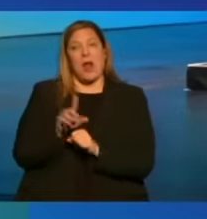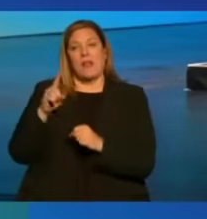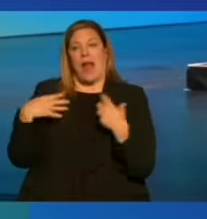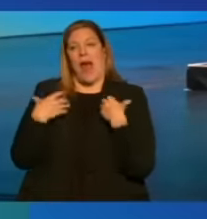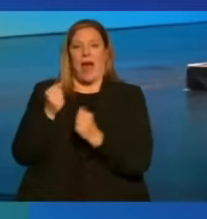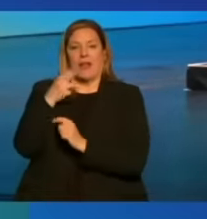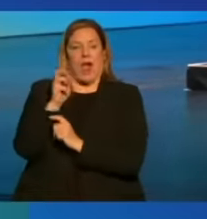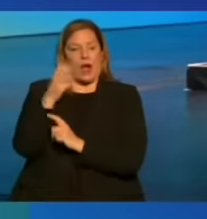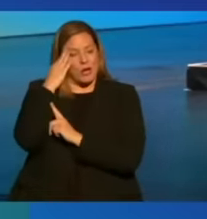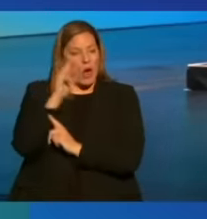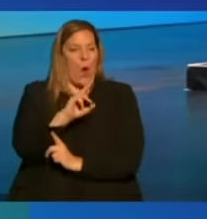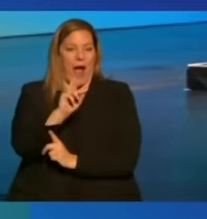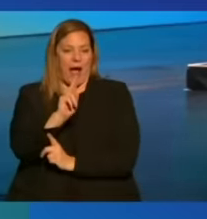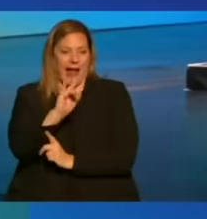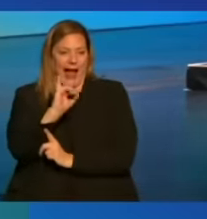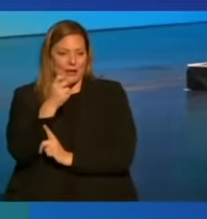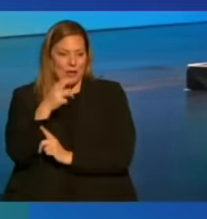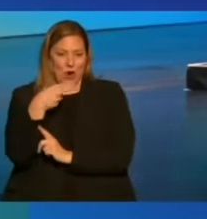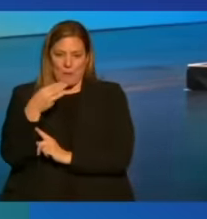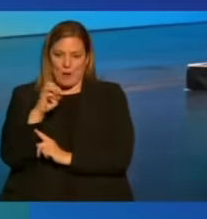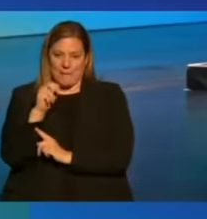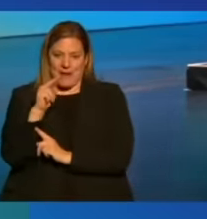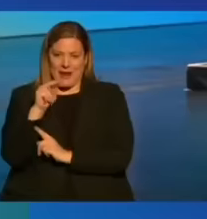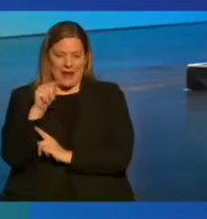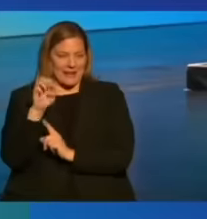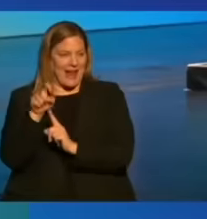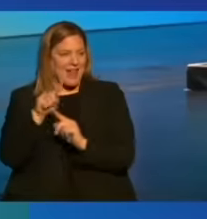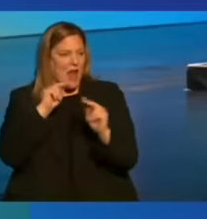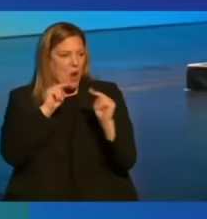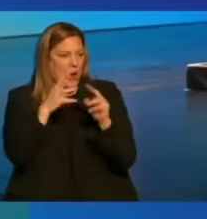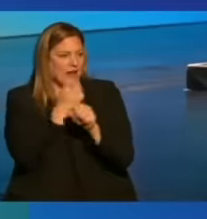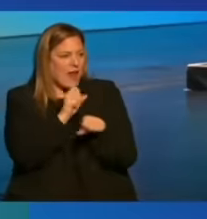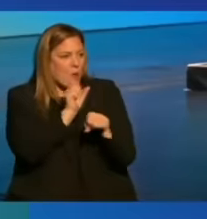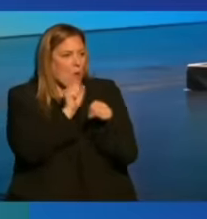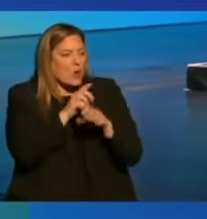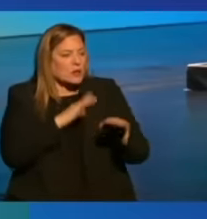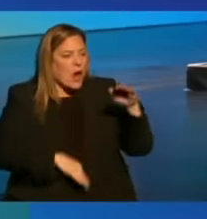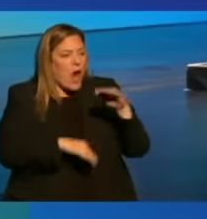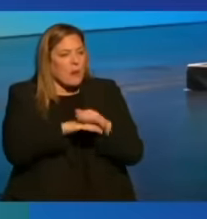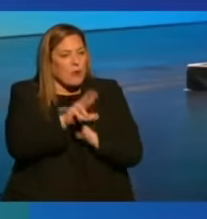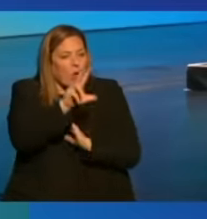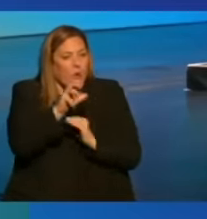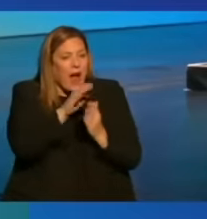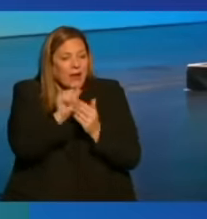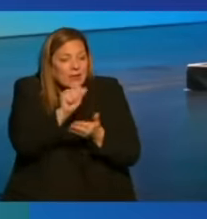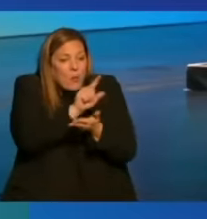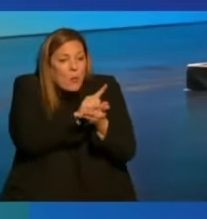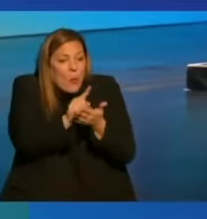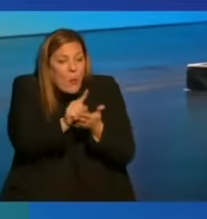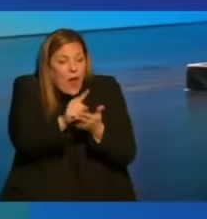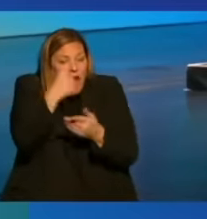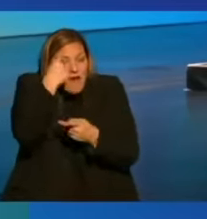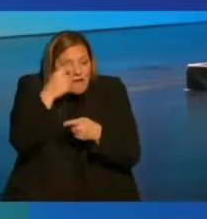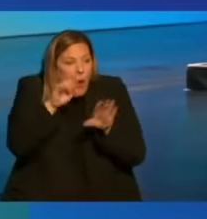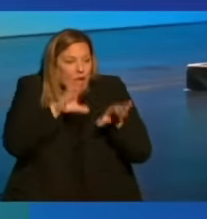giant Kaiser Permanente negotiated to get workers up to $300 a week for childcare.